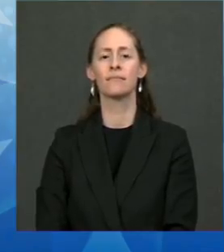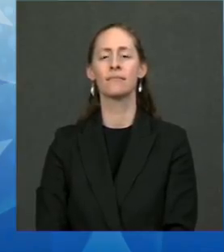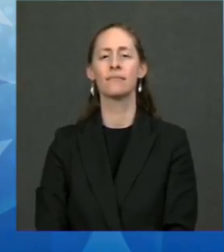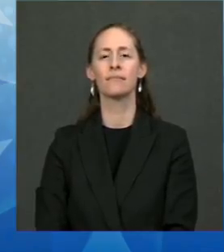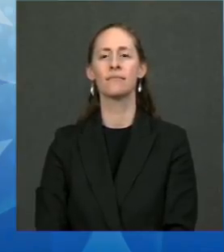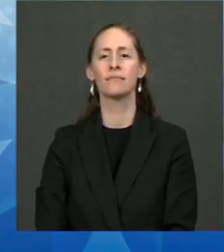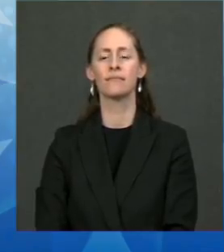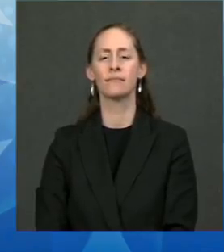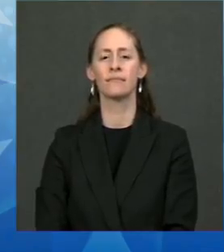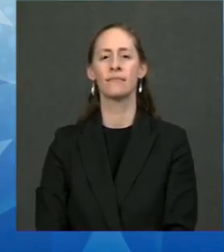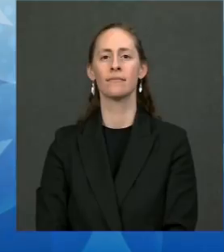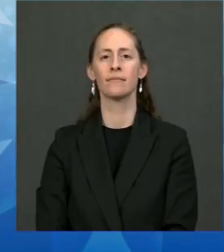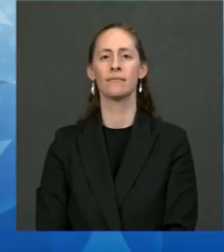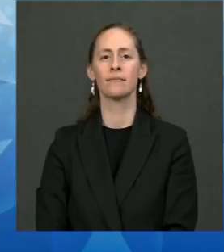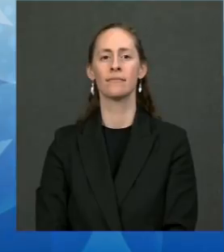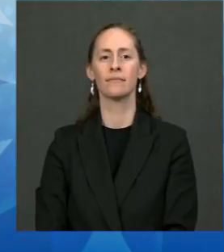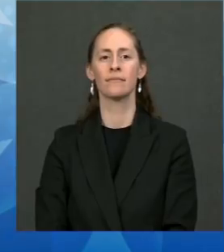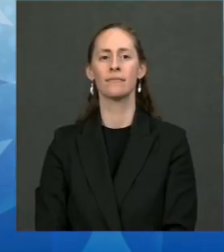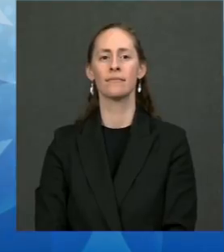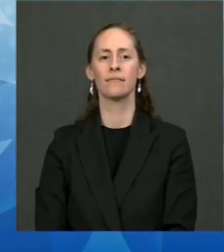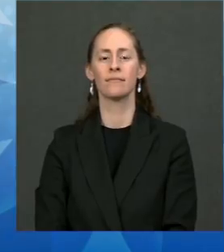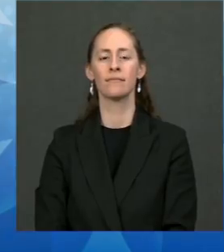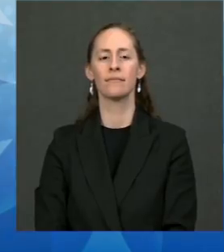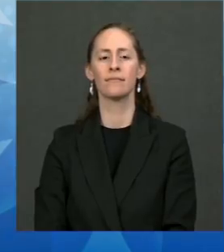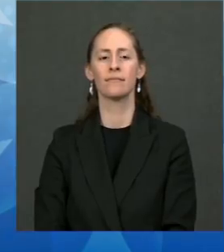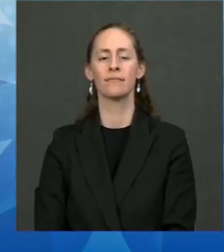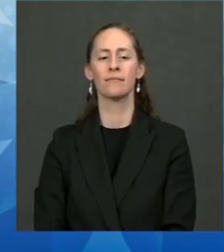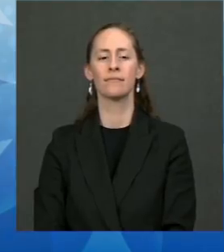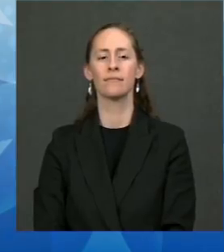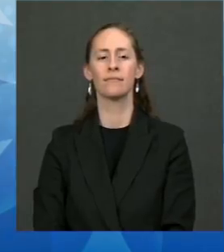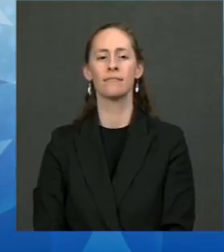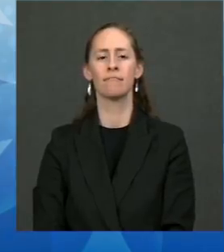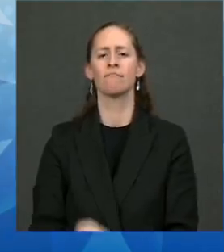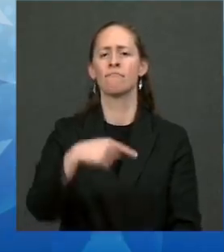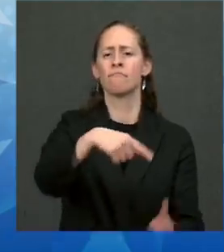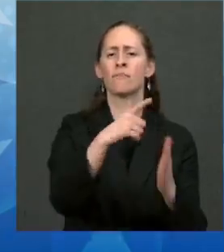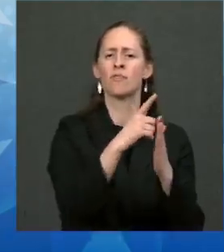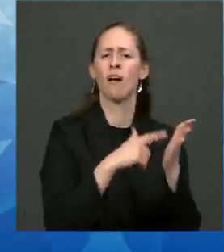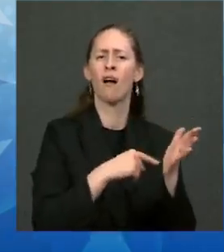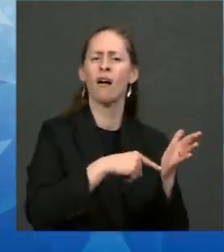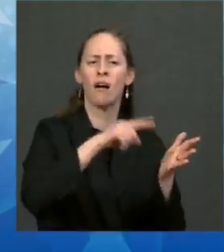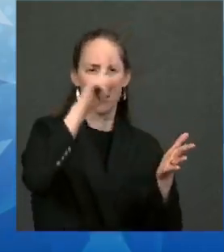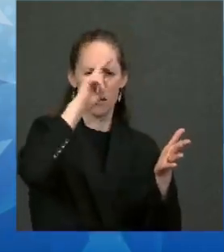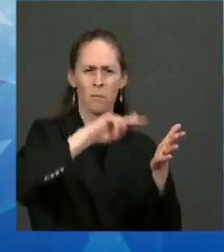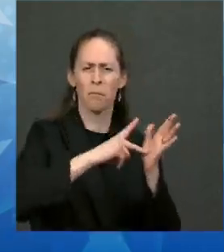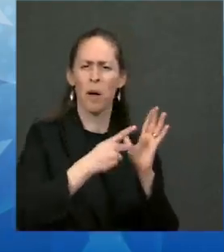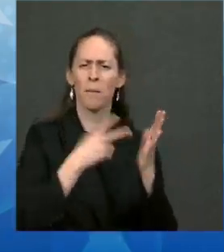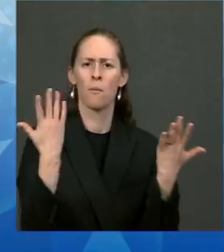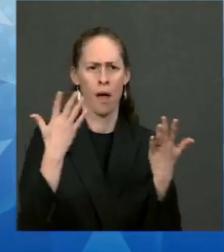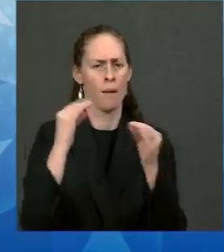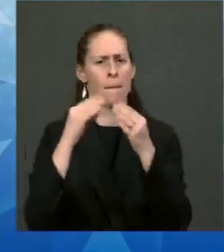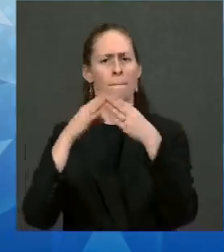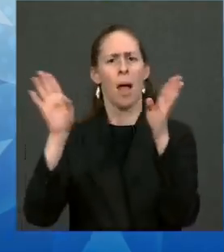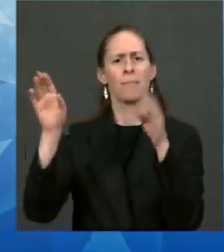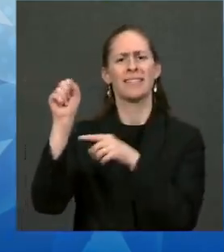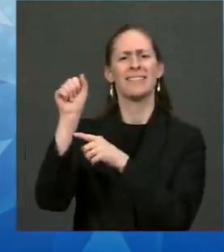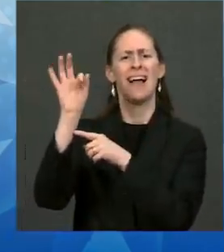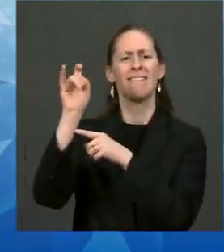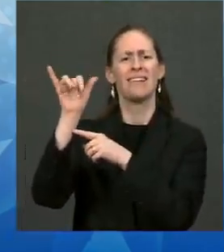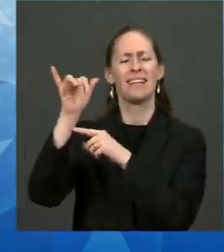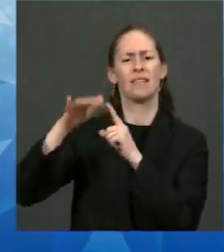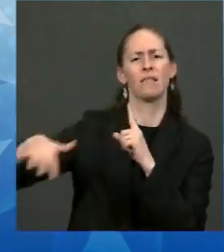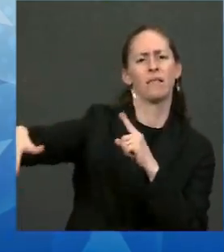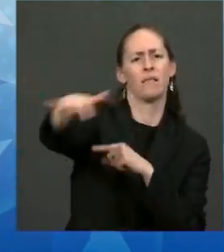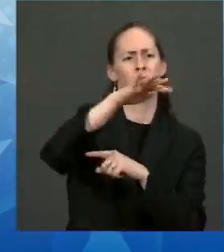The title of this legislation is Improving Public Safety and Criminal Justice for Native Americans in Addressing the